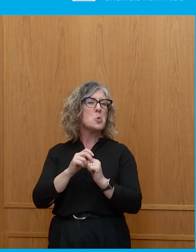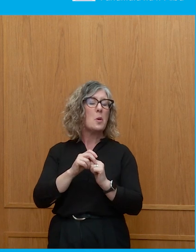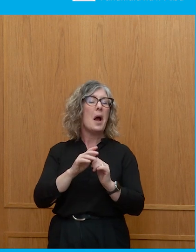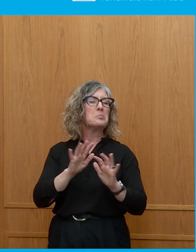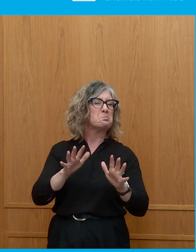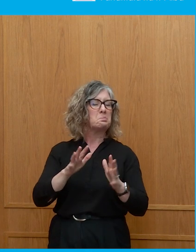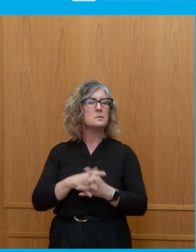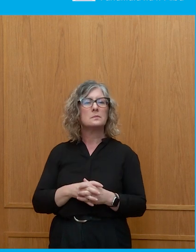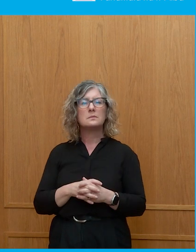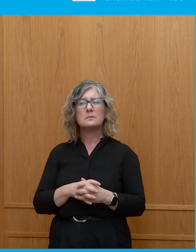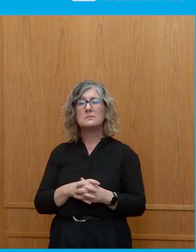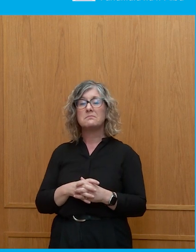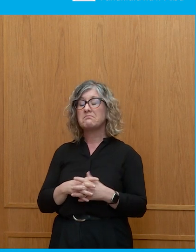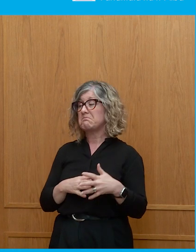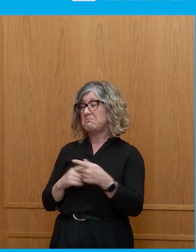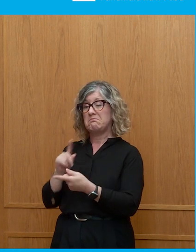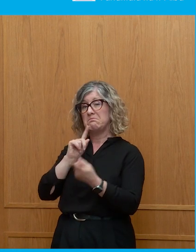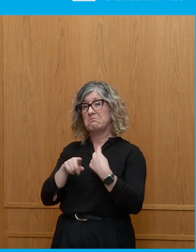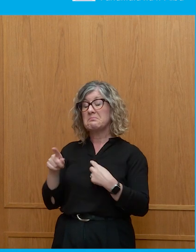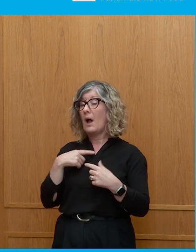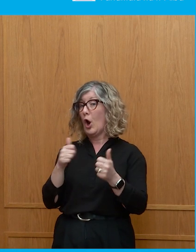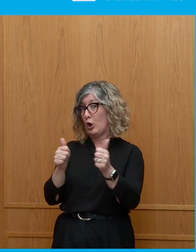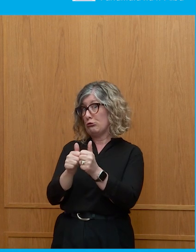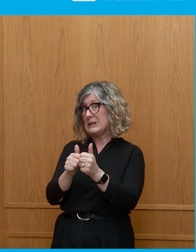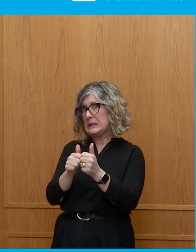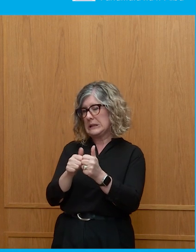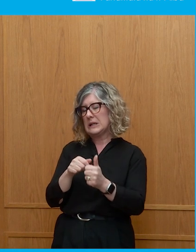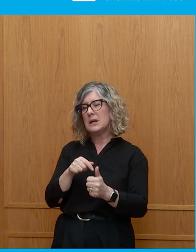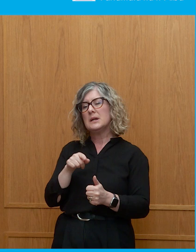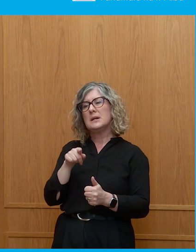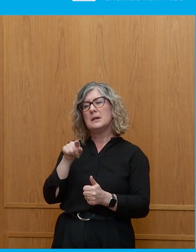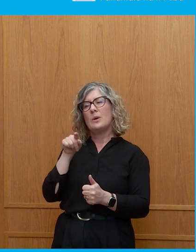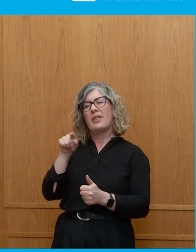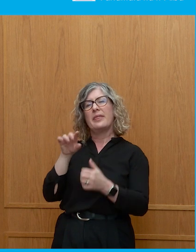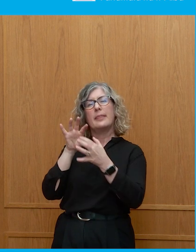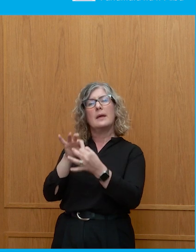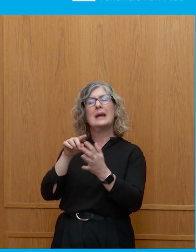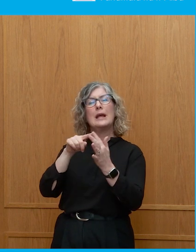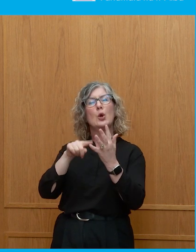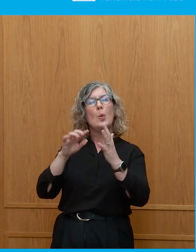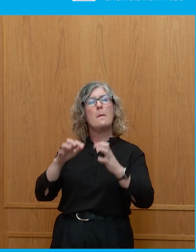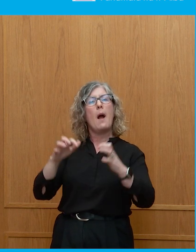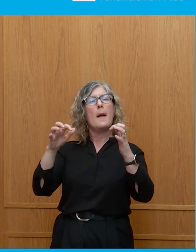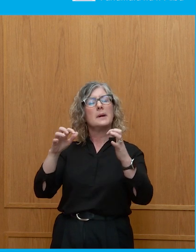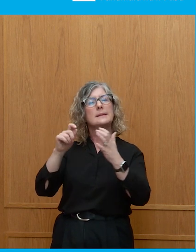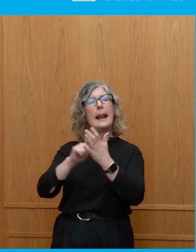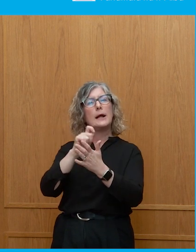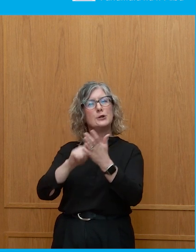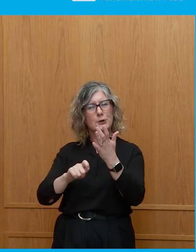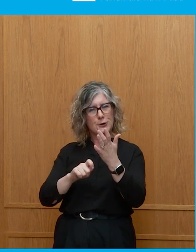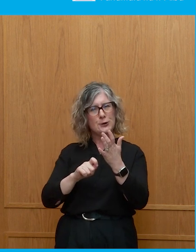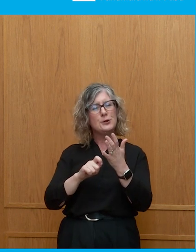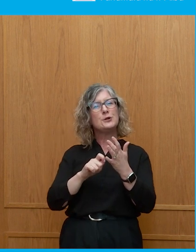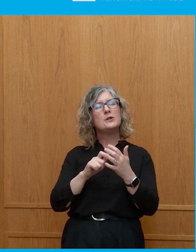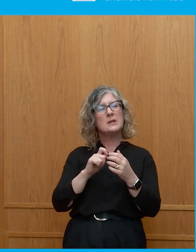Yeah, I agree with that. And on the European Parliament election, I think part of the issue there, mean, there were gains for the